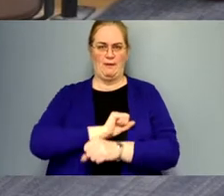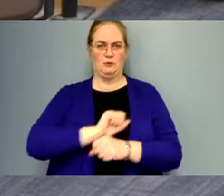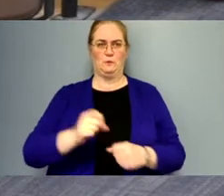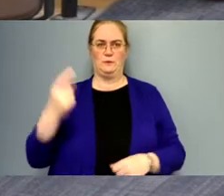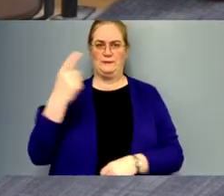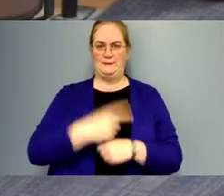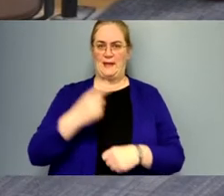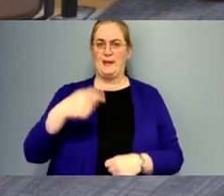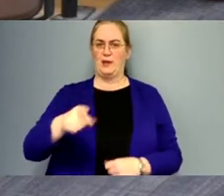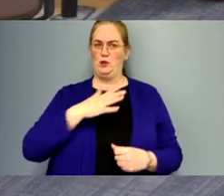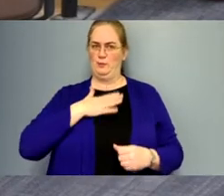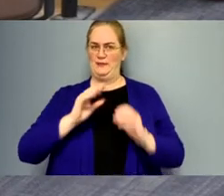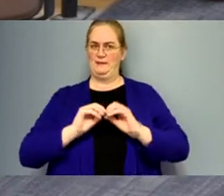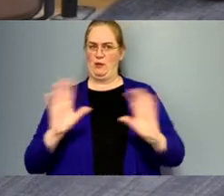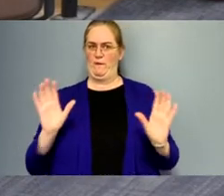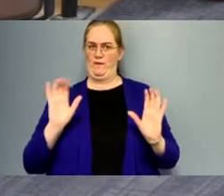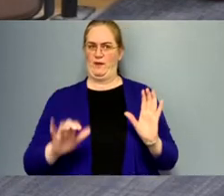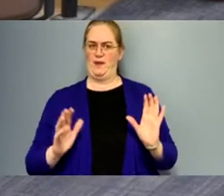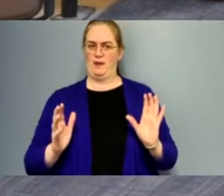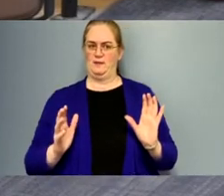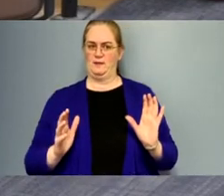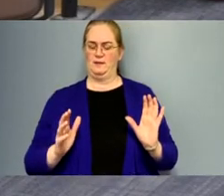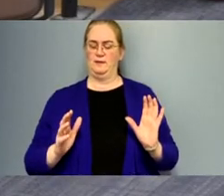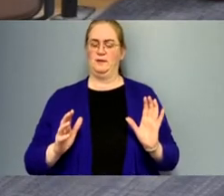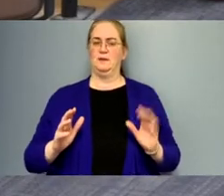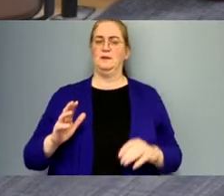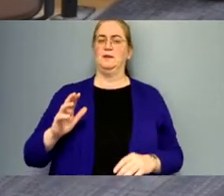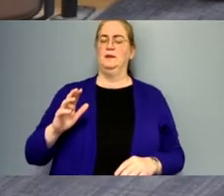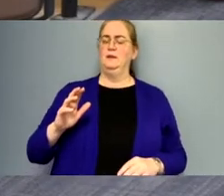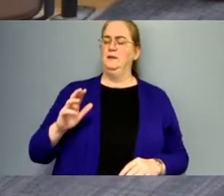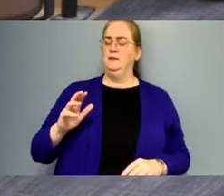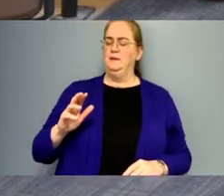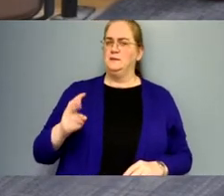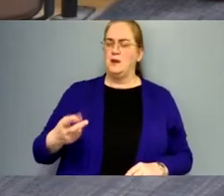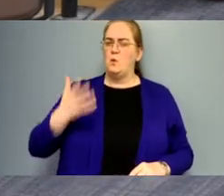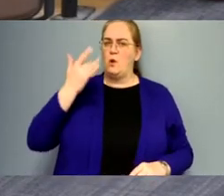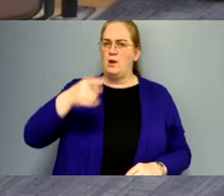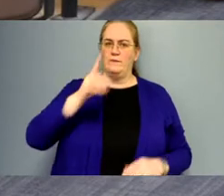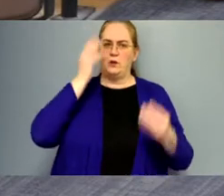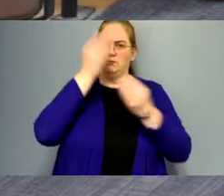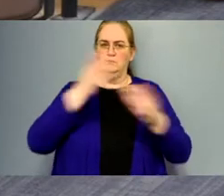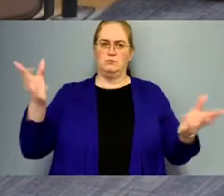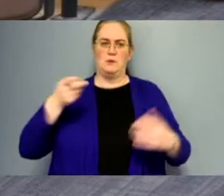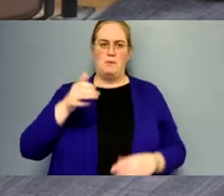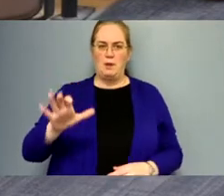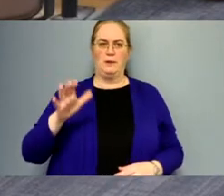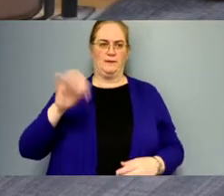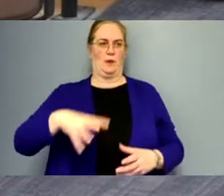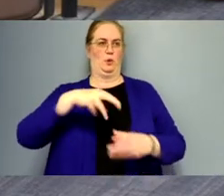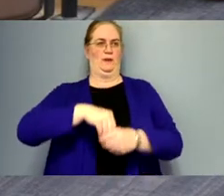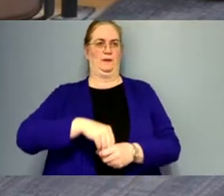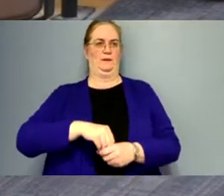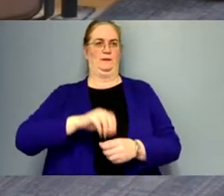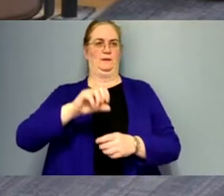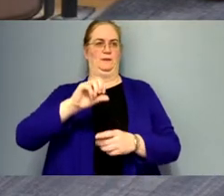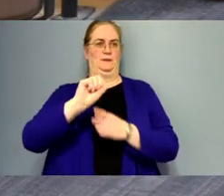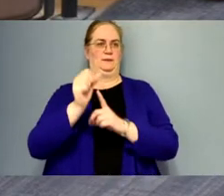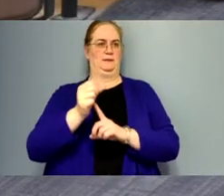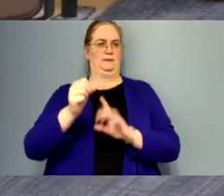can you please clarify that secondly why have you not alerted the public that we're in a state of emergency